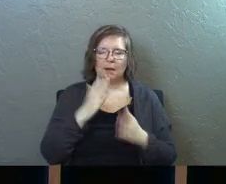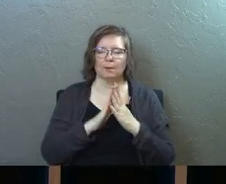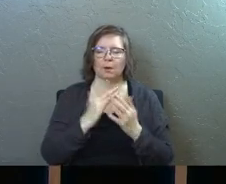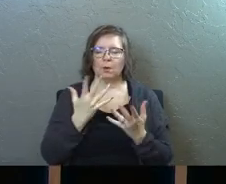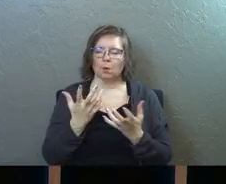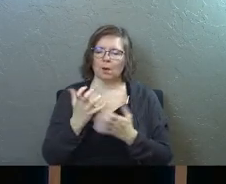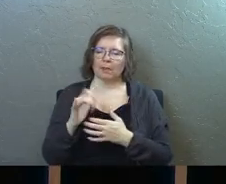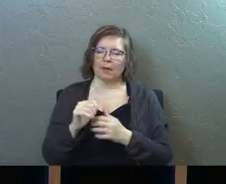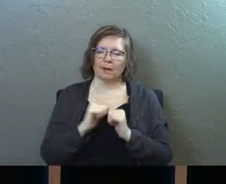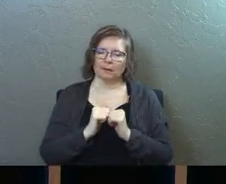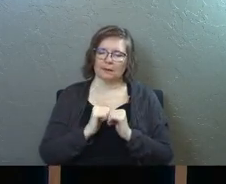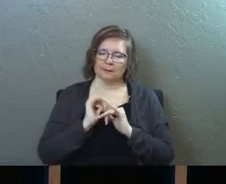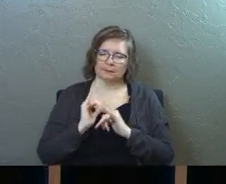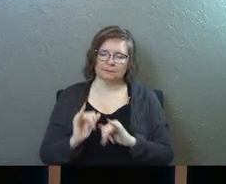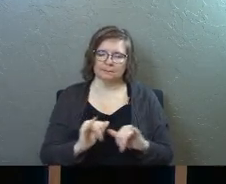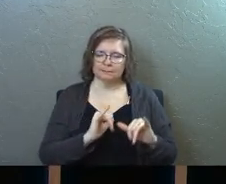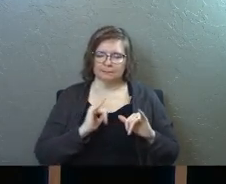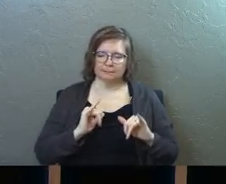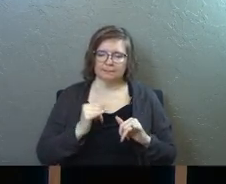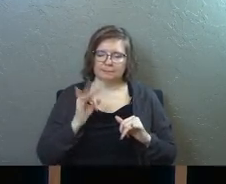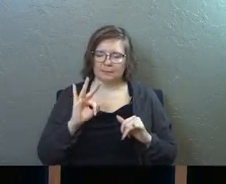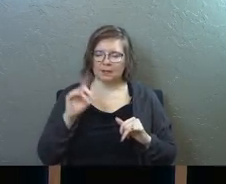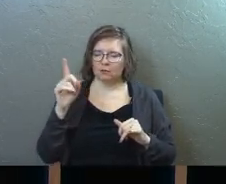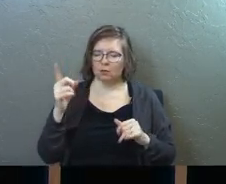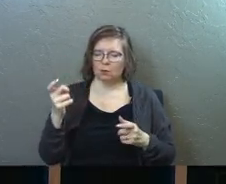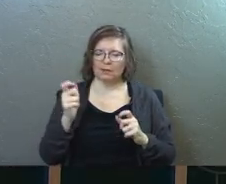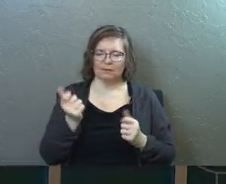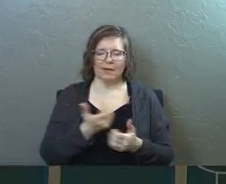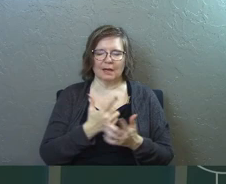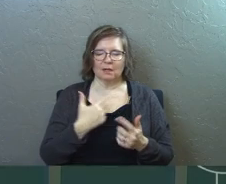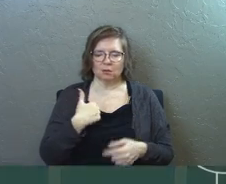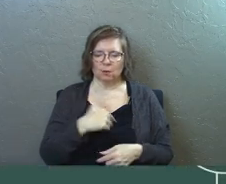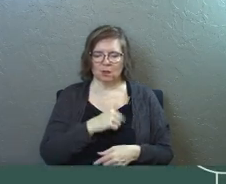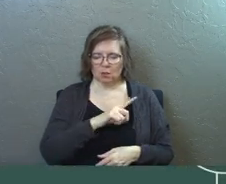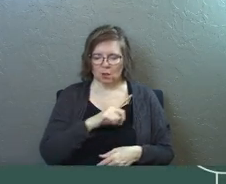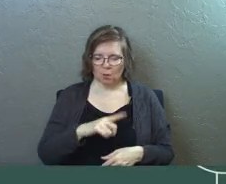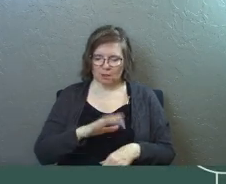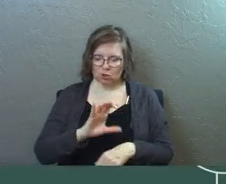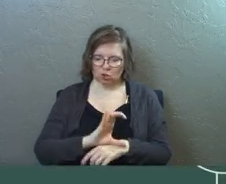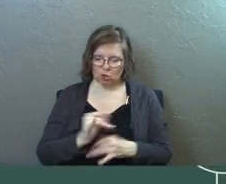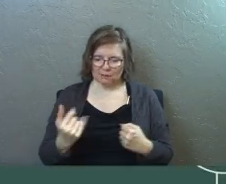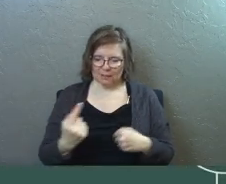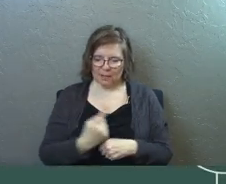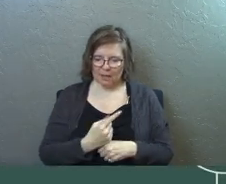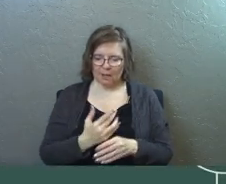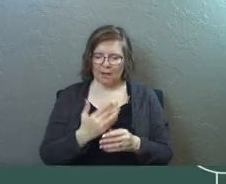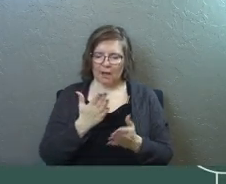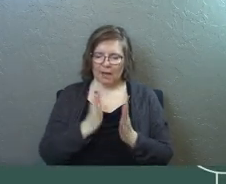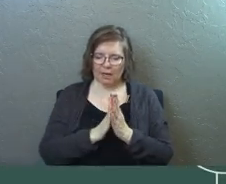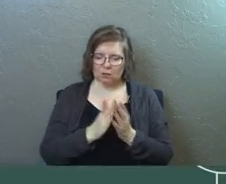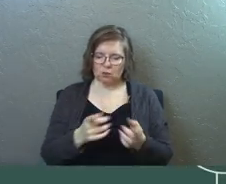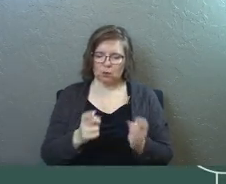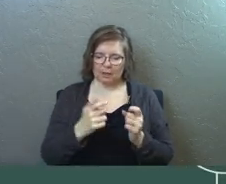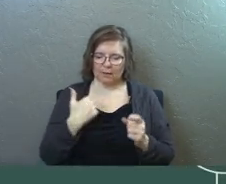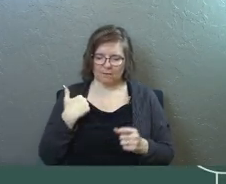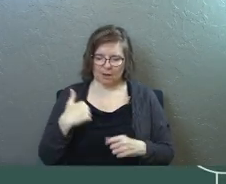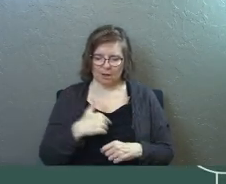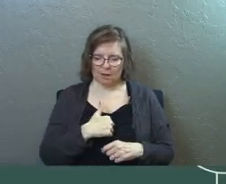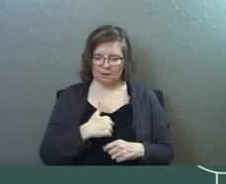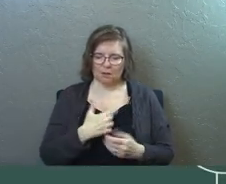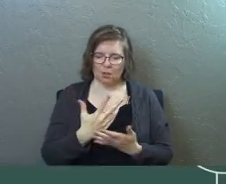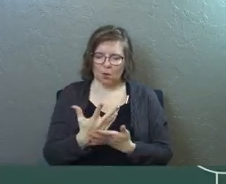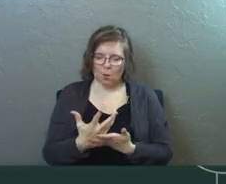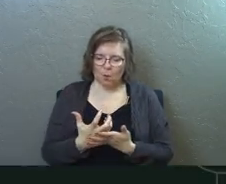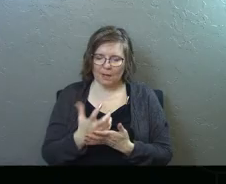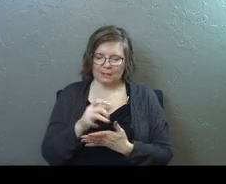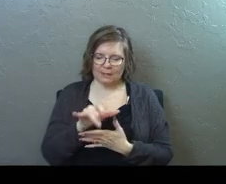that we would just want that if if you could give anything to us Lord as a church today I ask that you would give us the